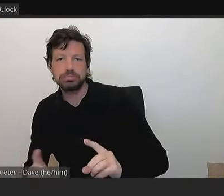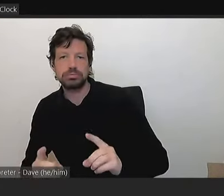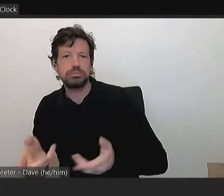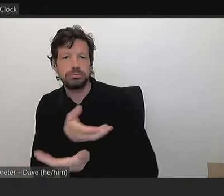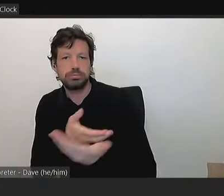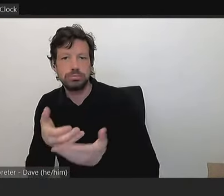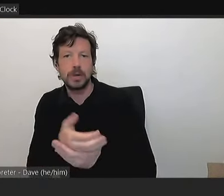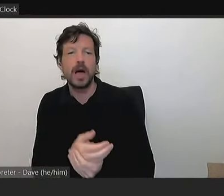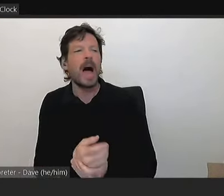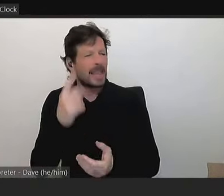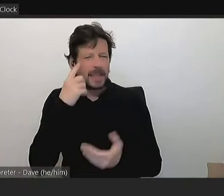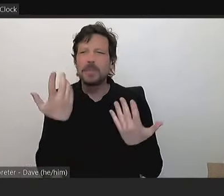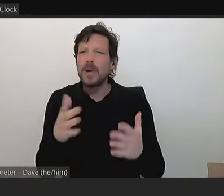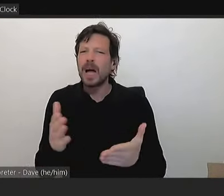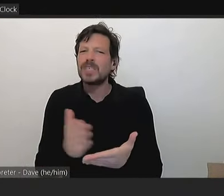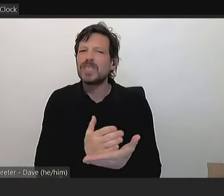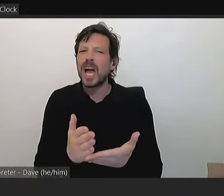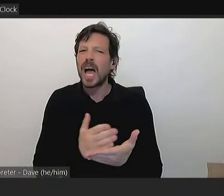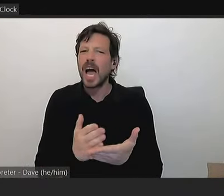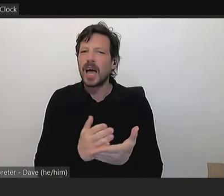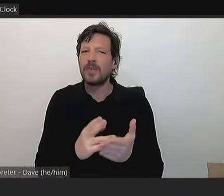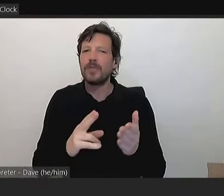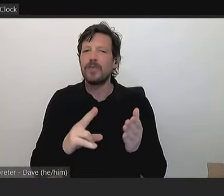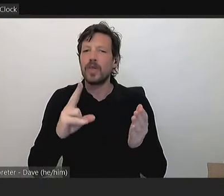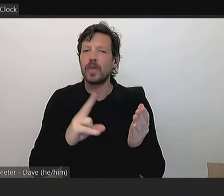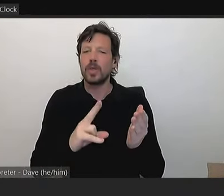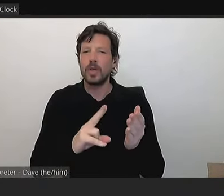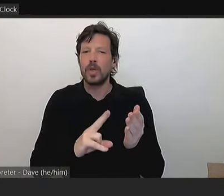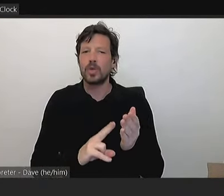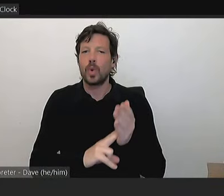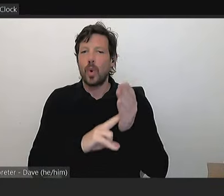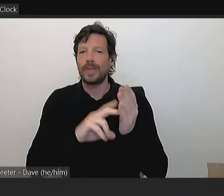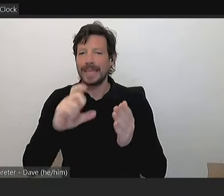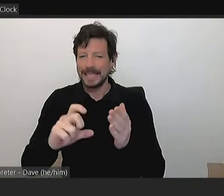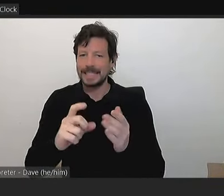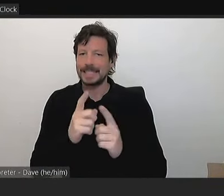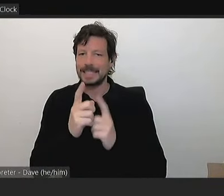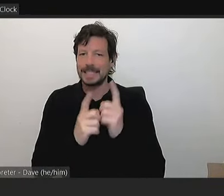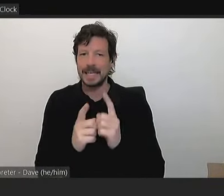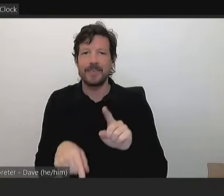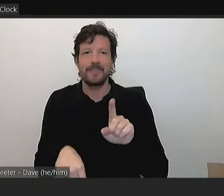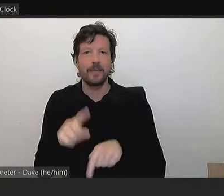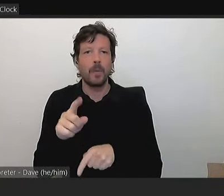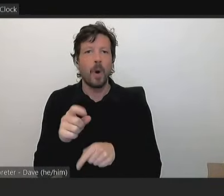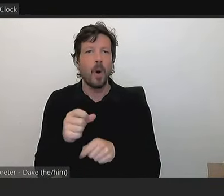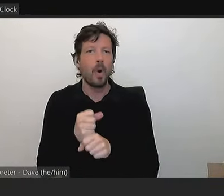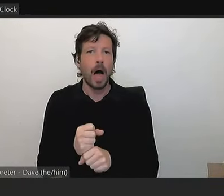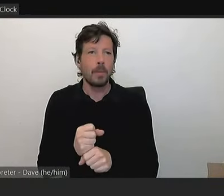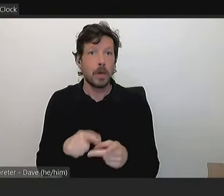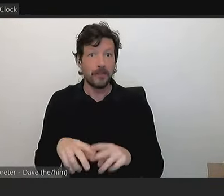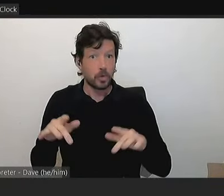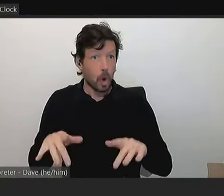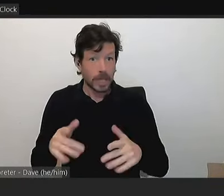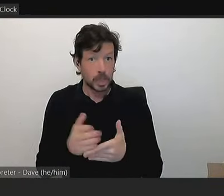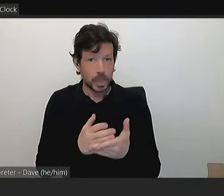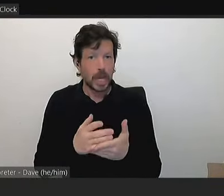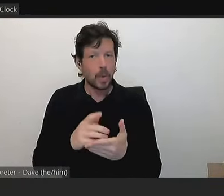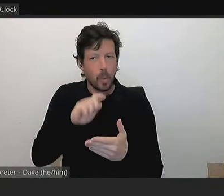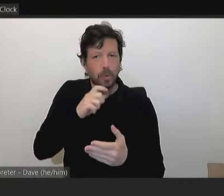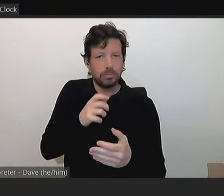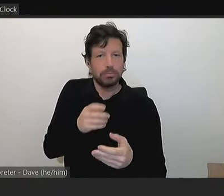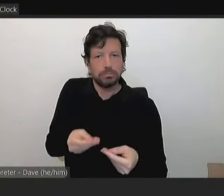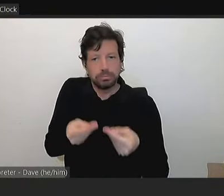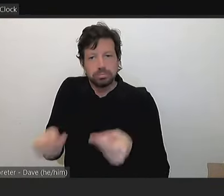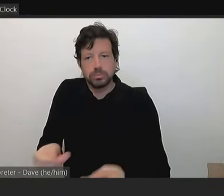shared with the Northcote City Football Club today or certainly not. what the plan is to do that shortly. Further